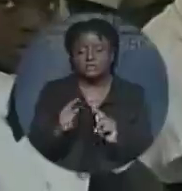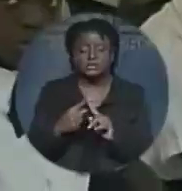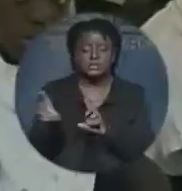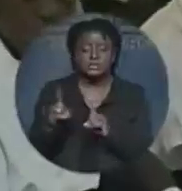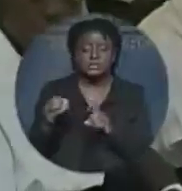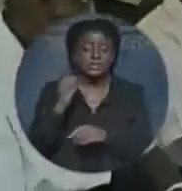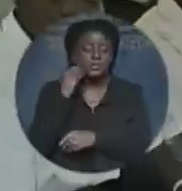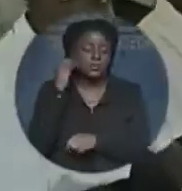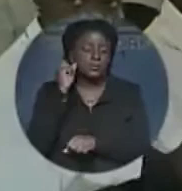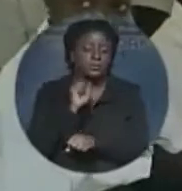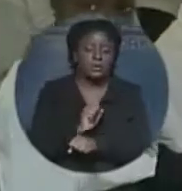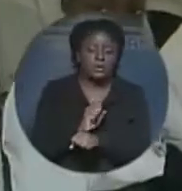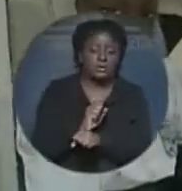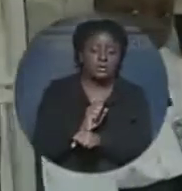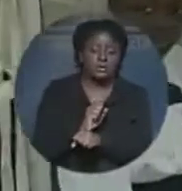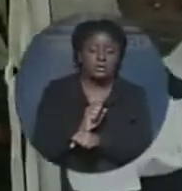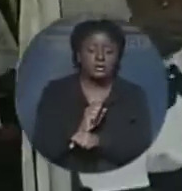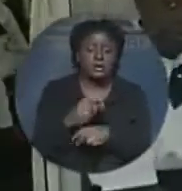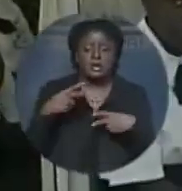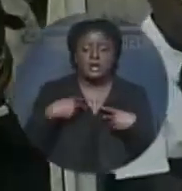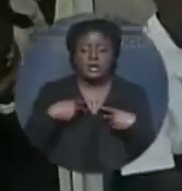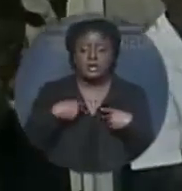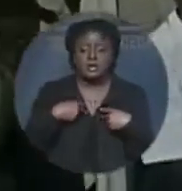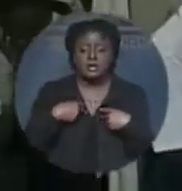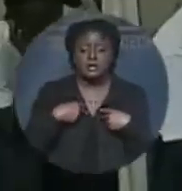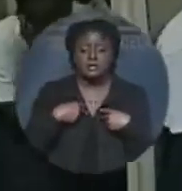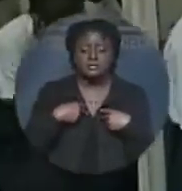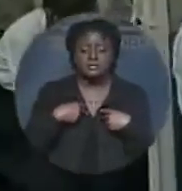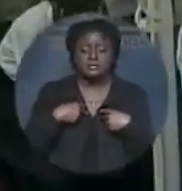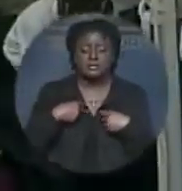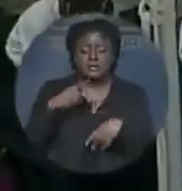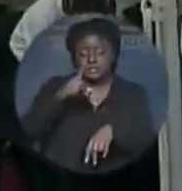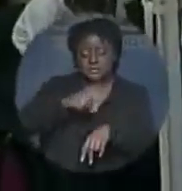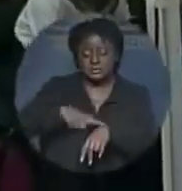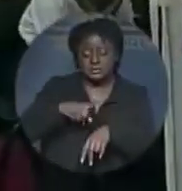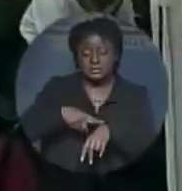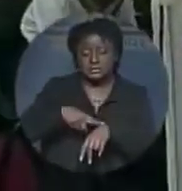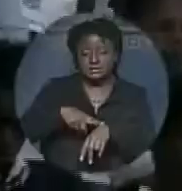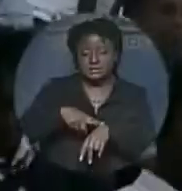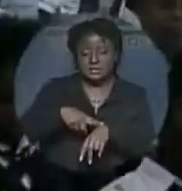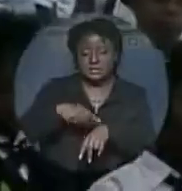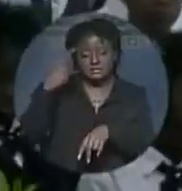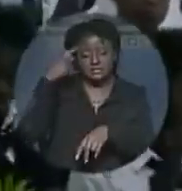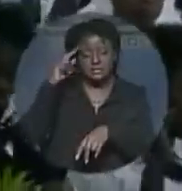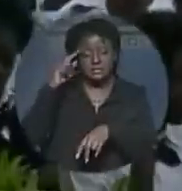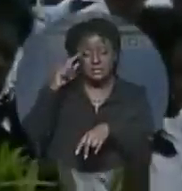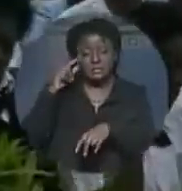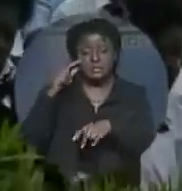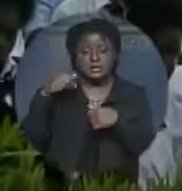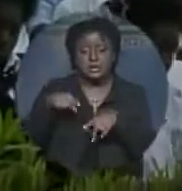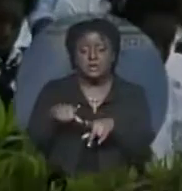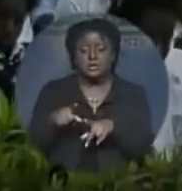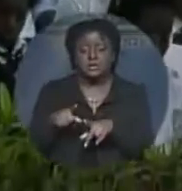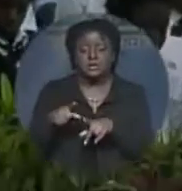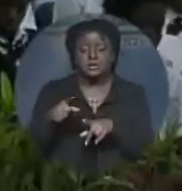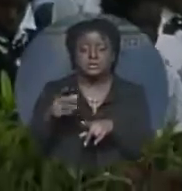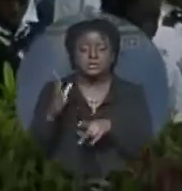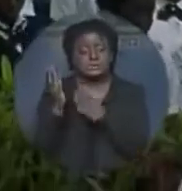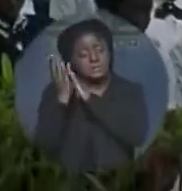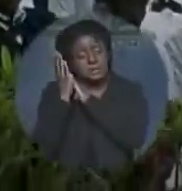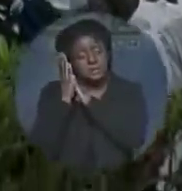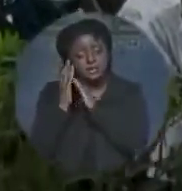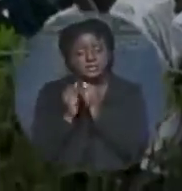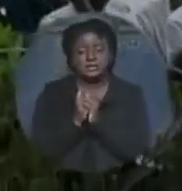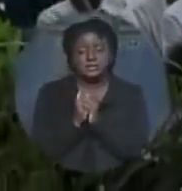Put in place curfew for them. We need an improvement from the point of view that too many